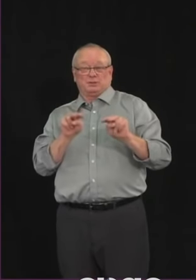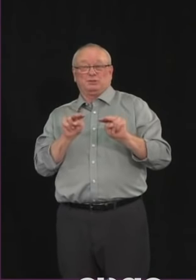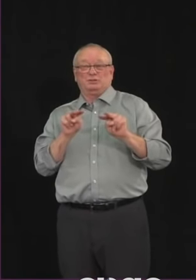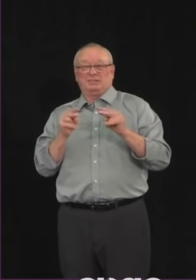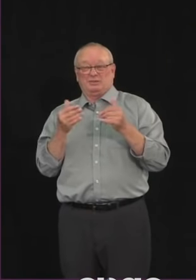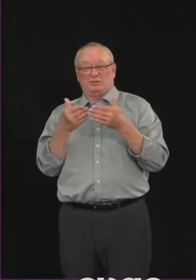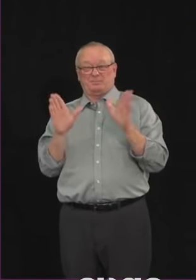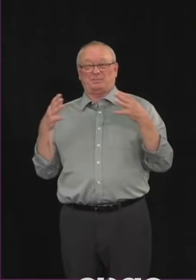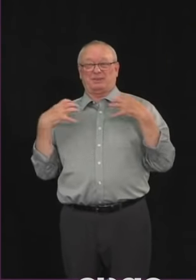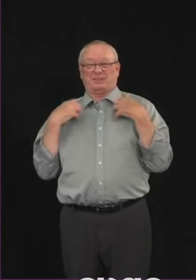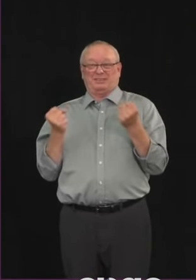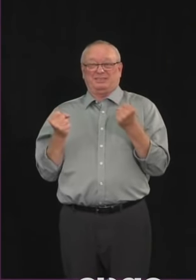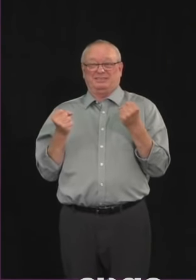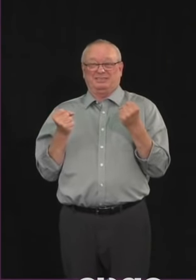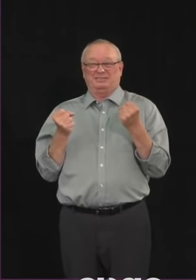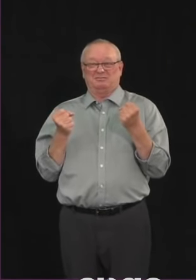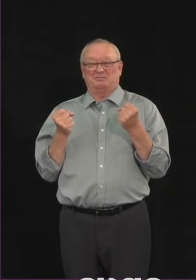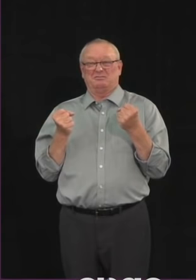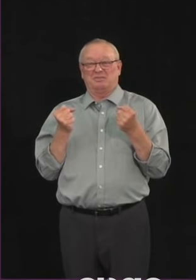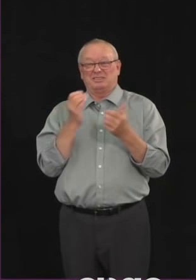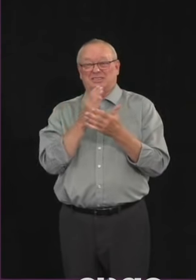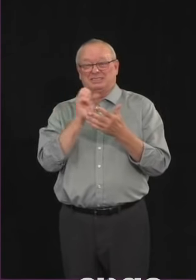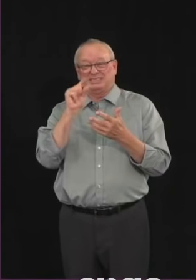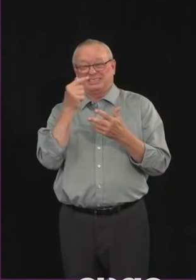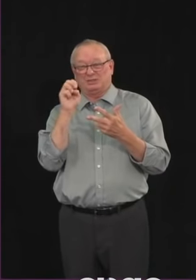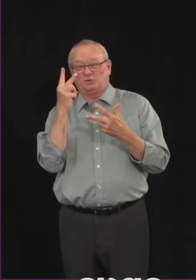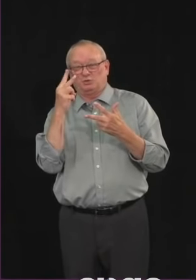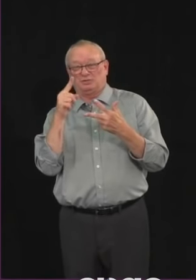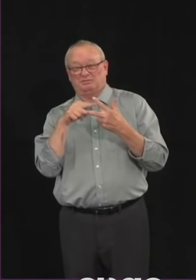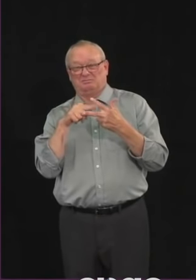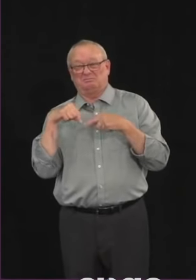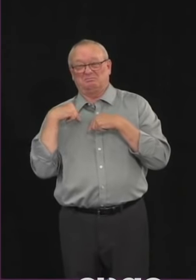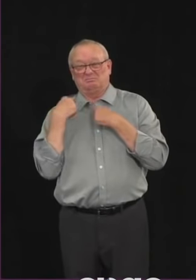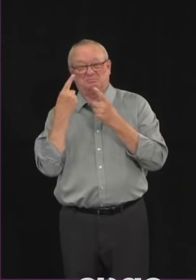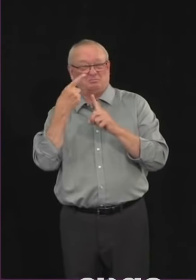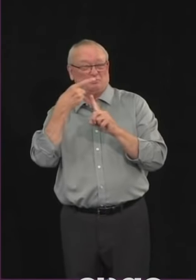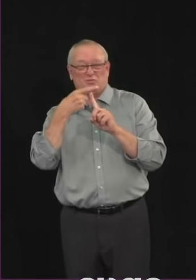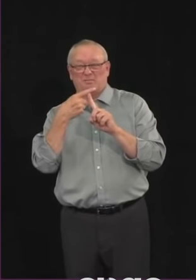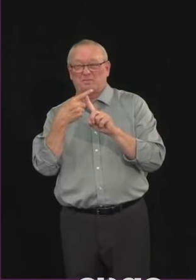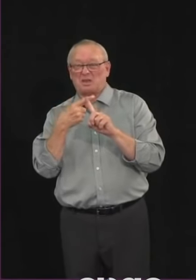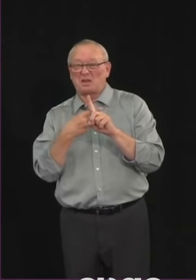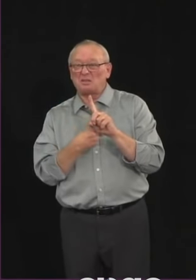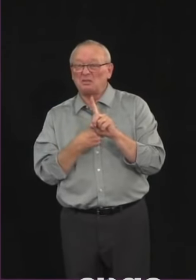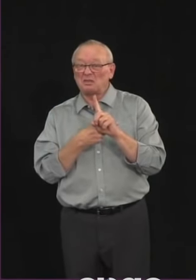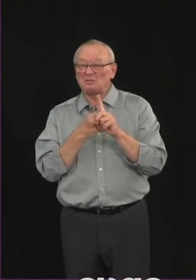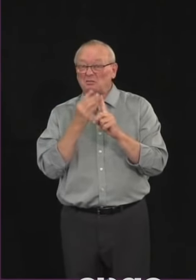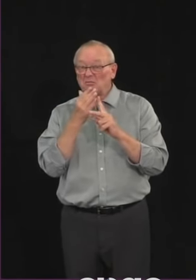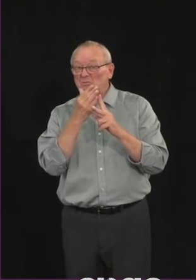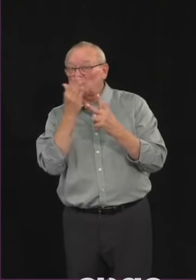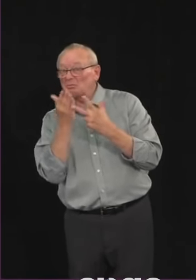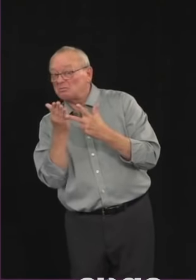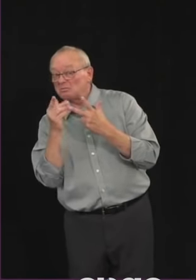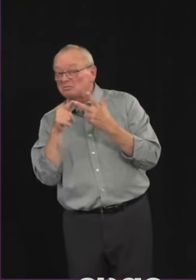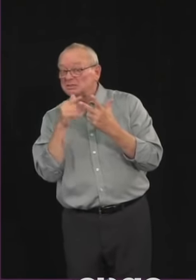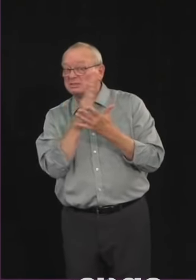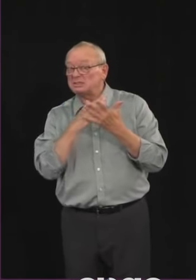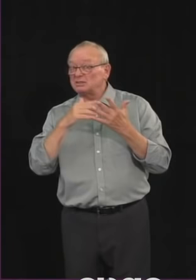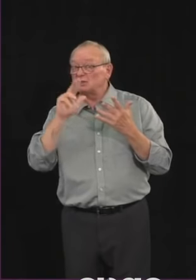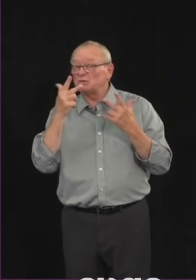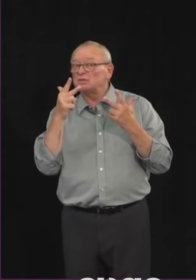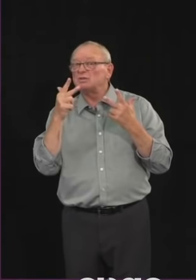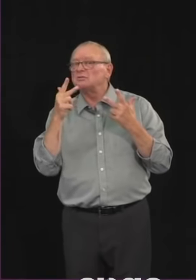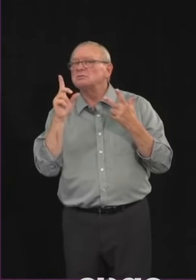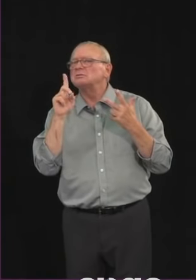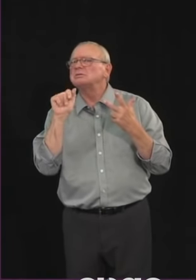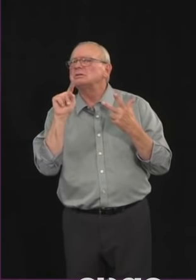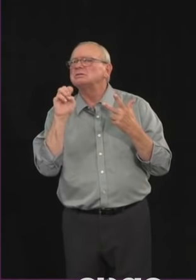for about a month. Is there a target date for stage three? Is it something you see potentially happening before the end of the summer? No, we don't have a target date. We have the,